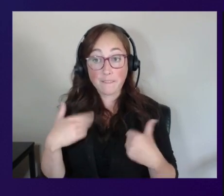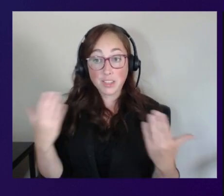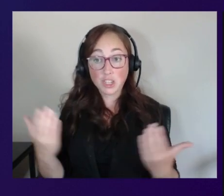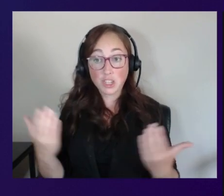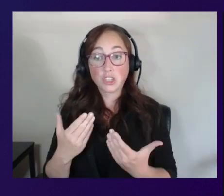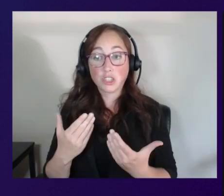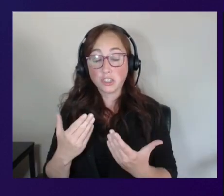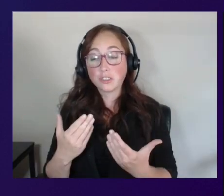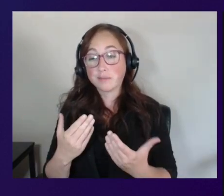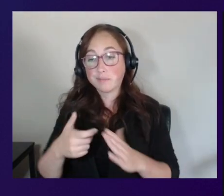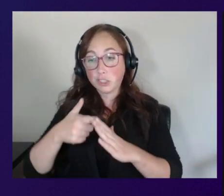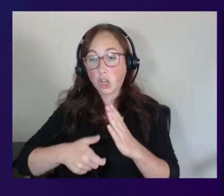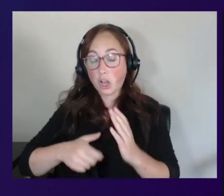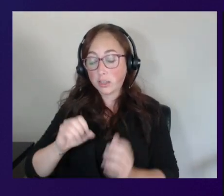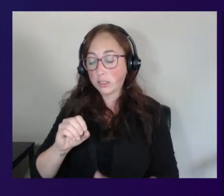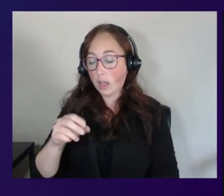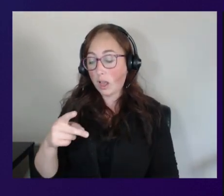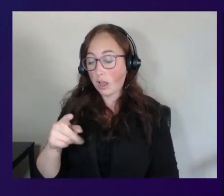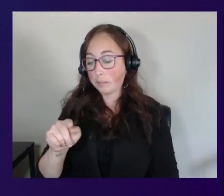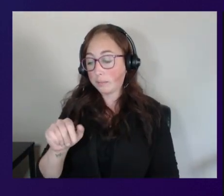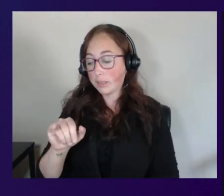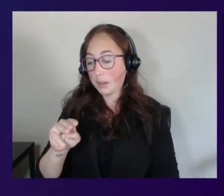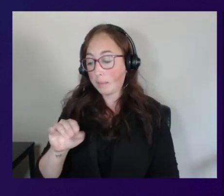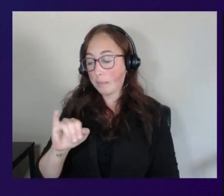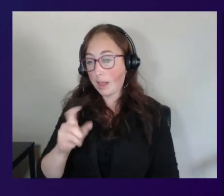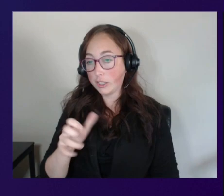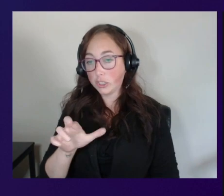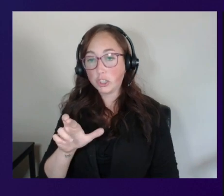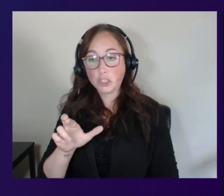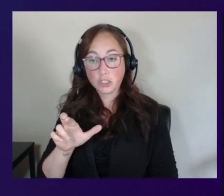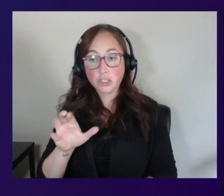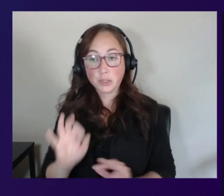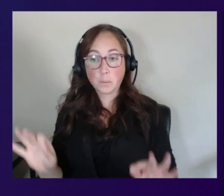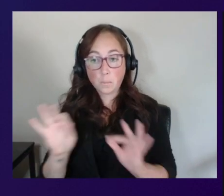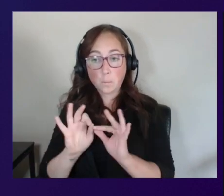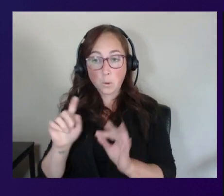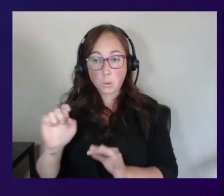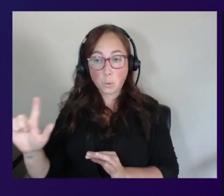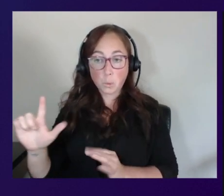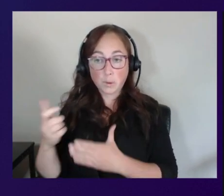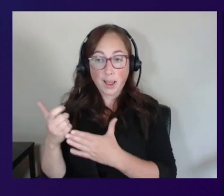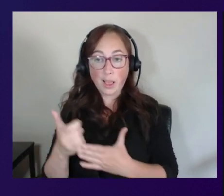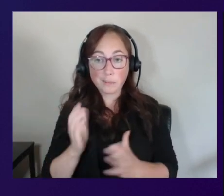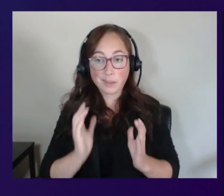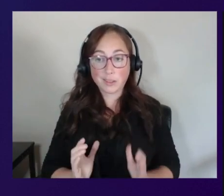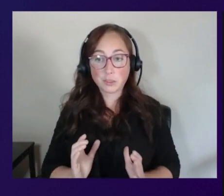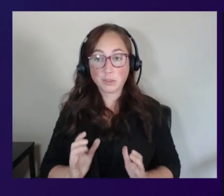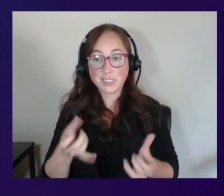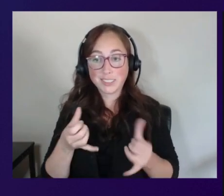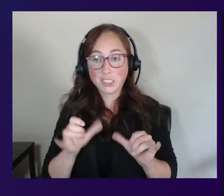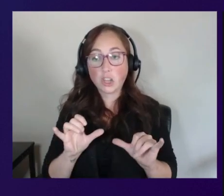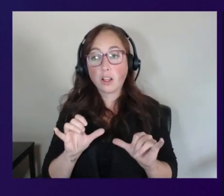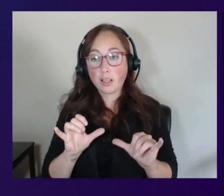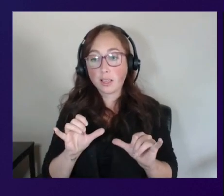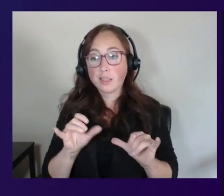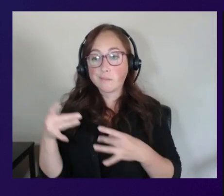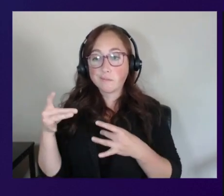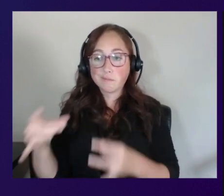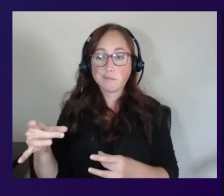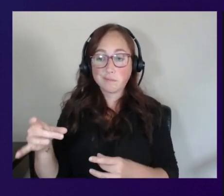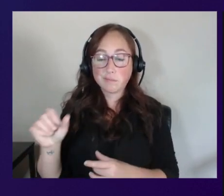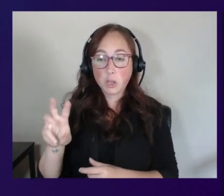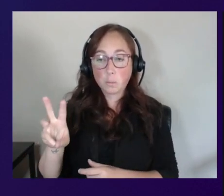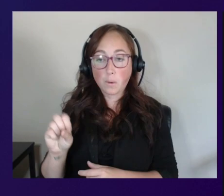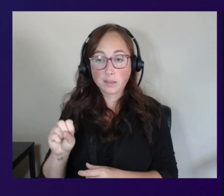optimizer and so it's it's really a key tool to be able to actually help these customers at scale optimize their Amazon workspaces deployments